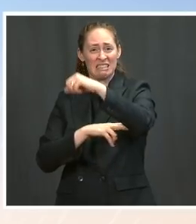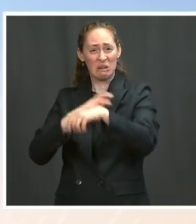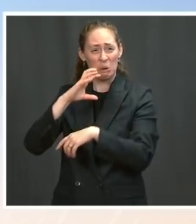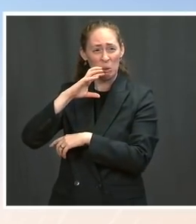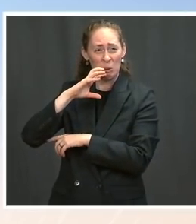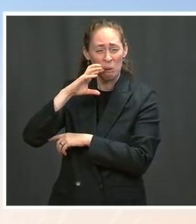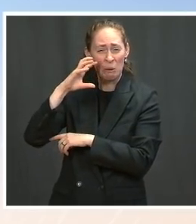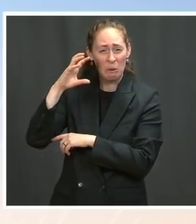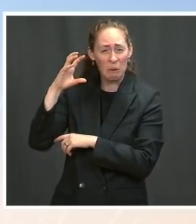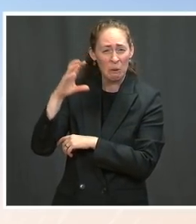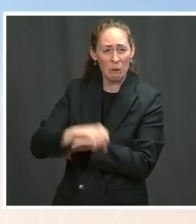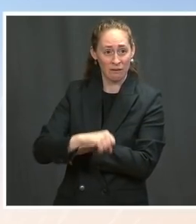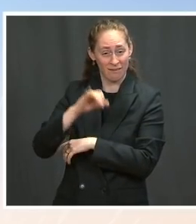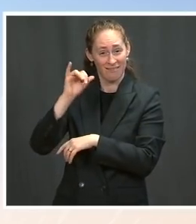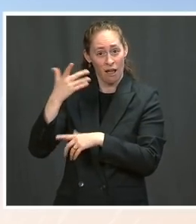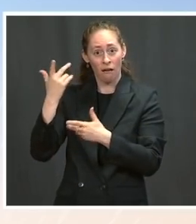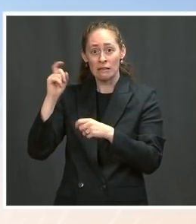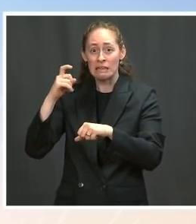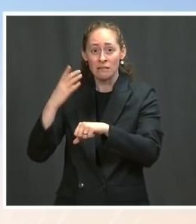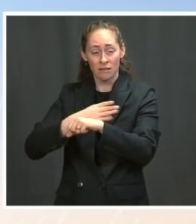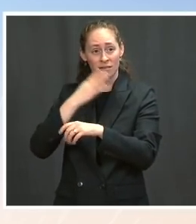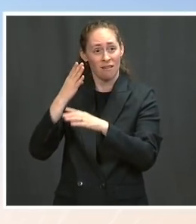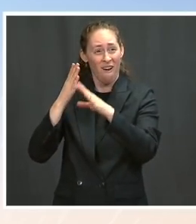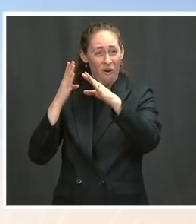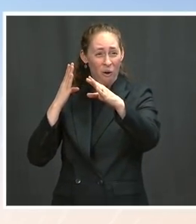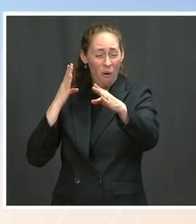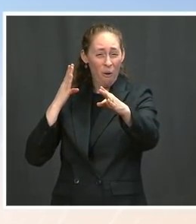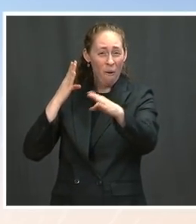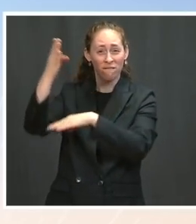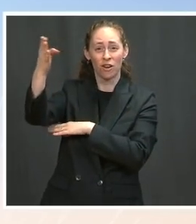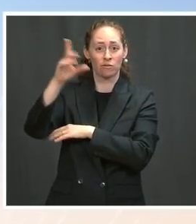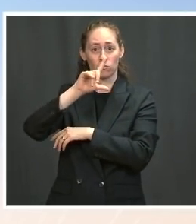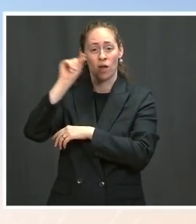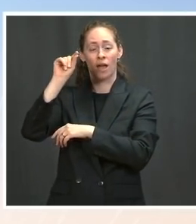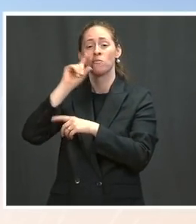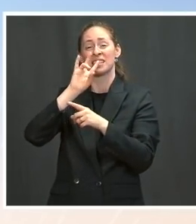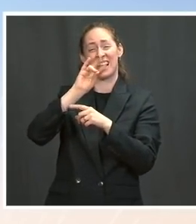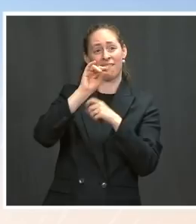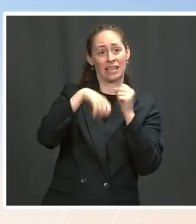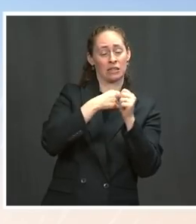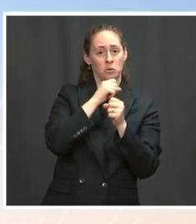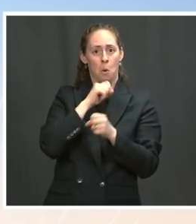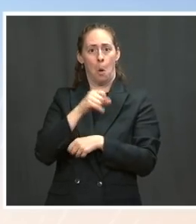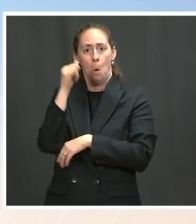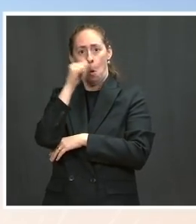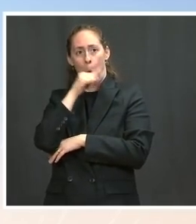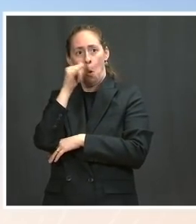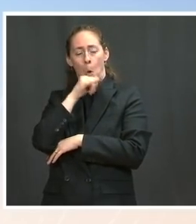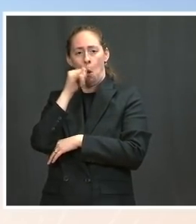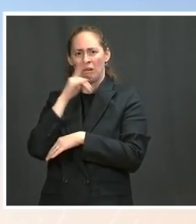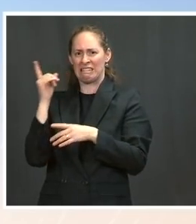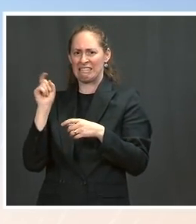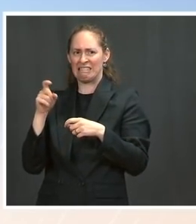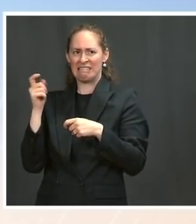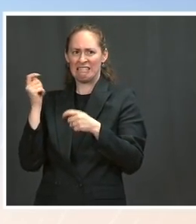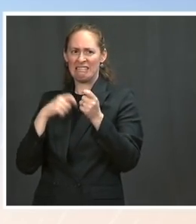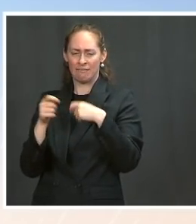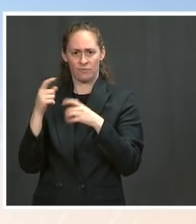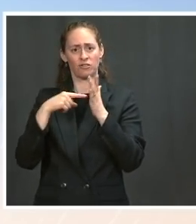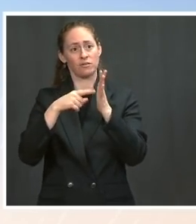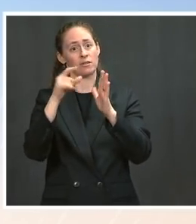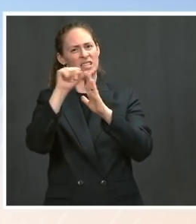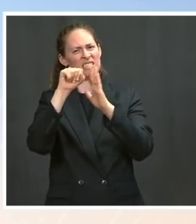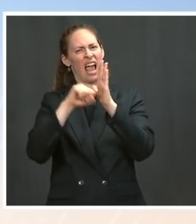should be seen and viewed as his effort to send a message to leaders in that state, but also to